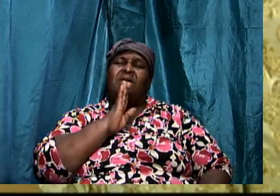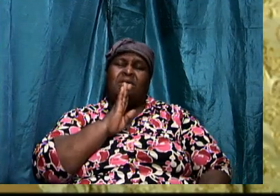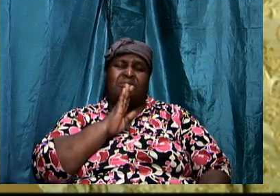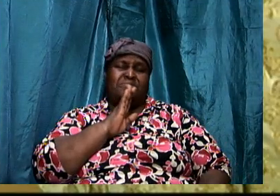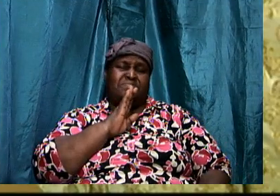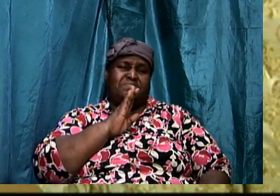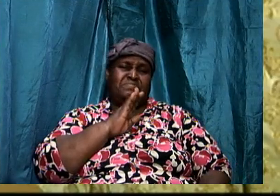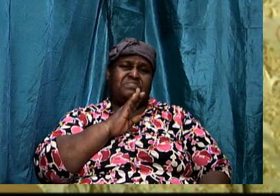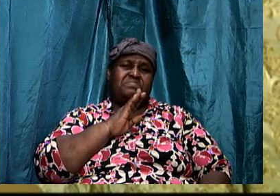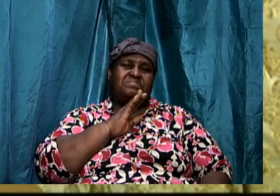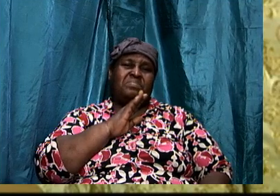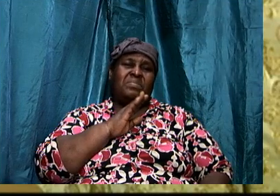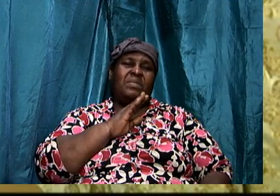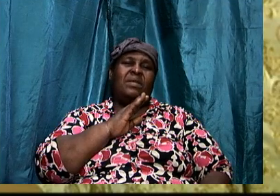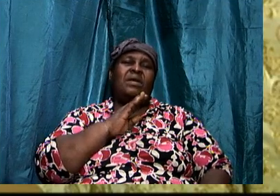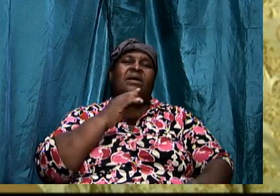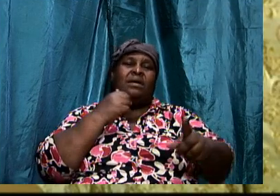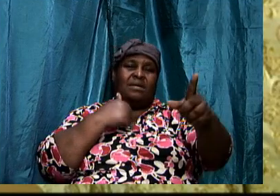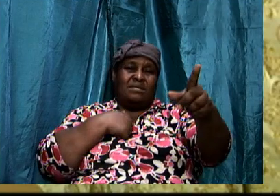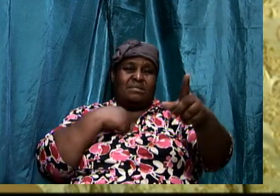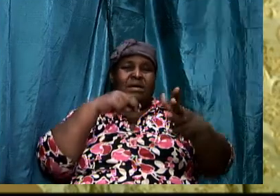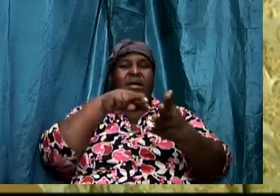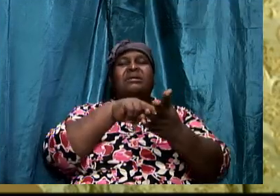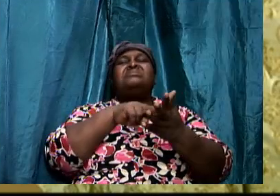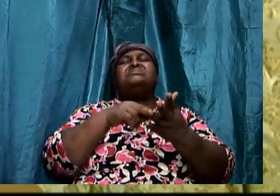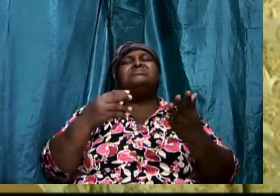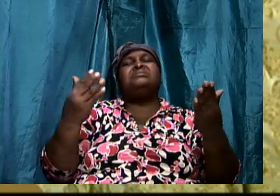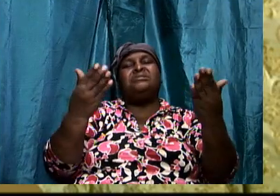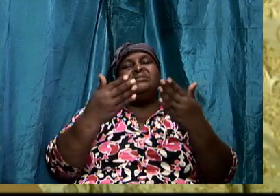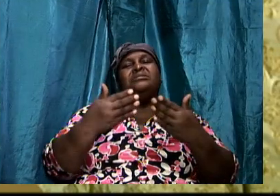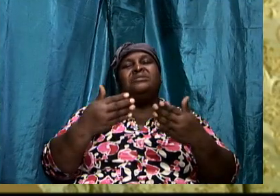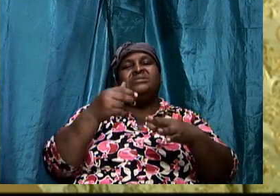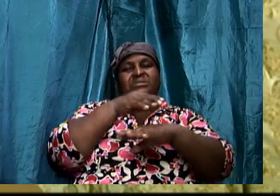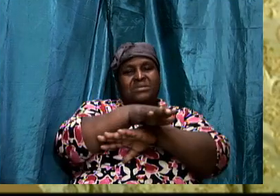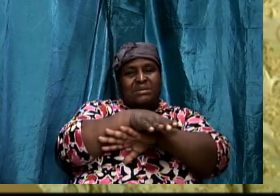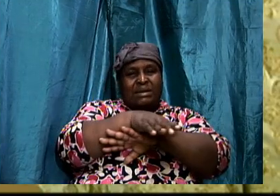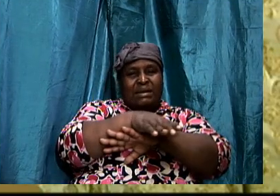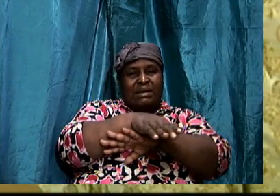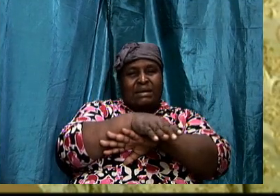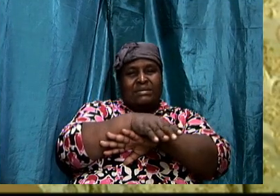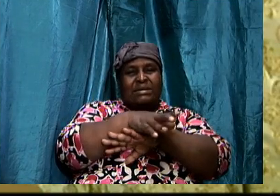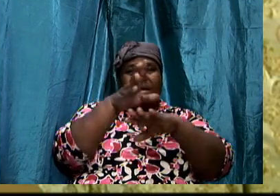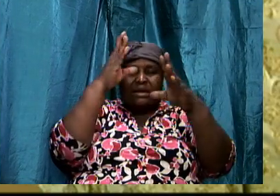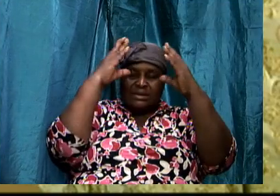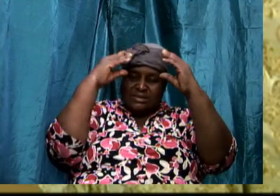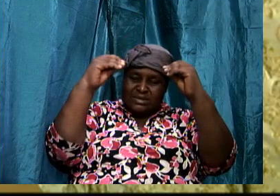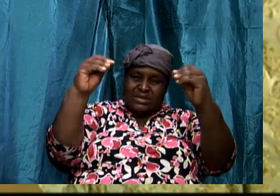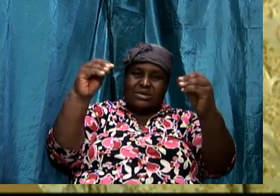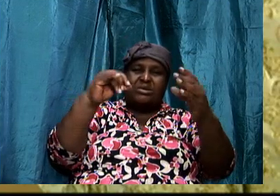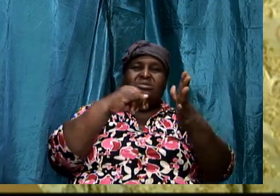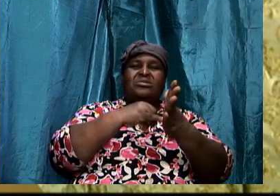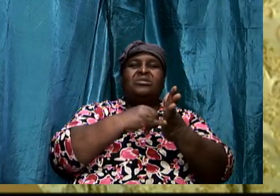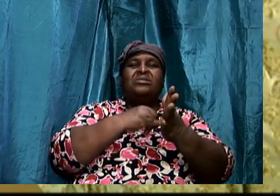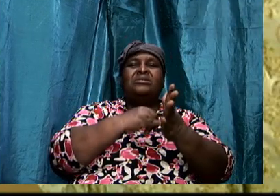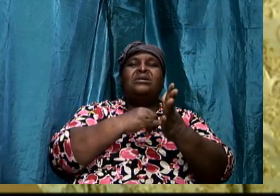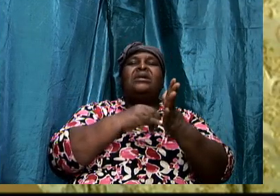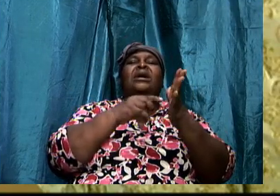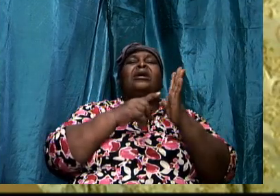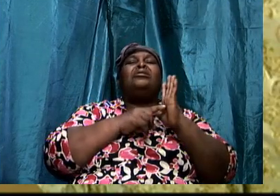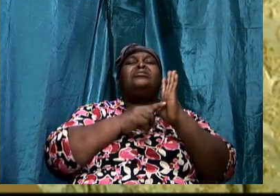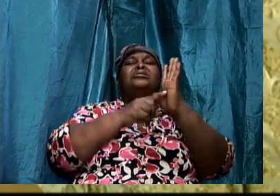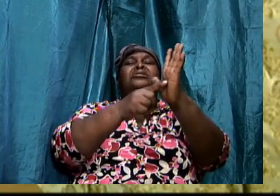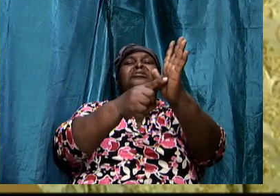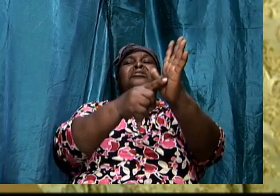And I stand here tonight and declare, I teach it, I will declare it to